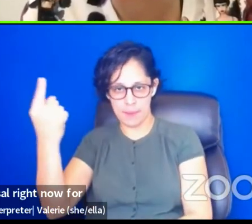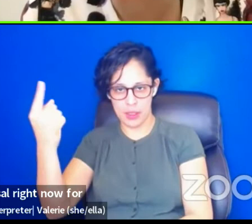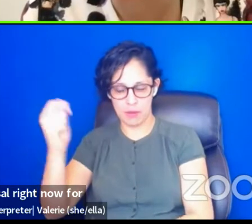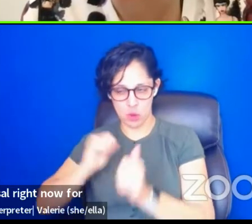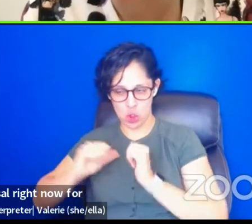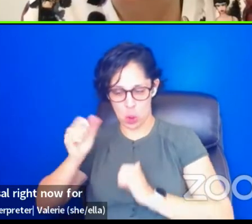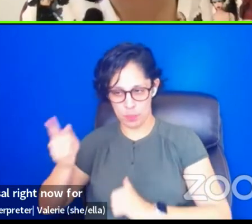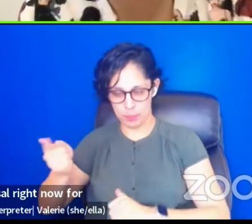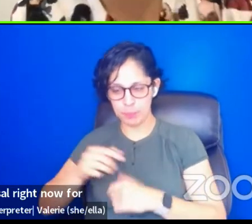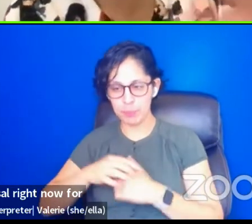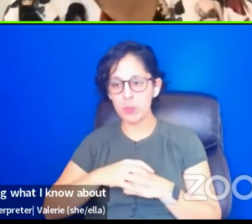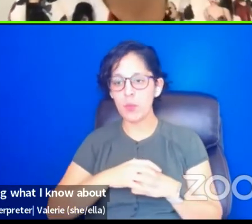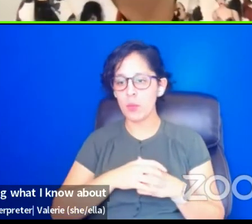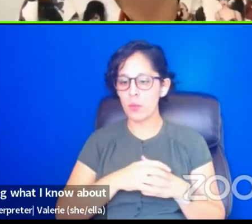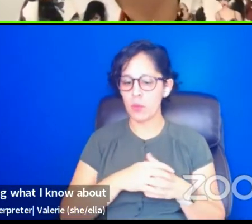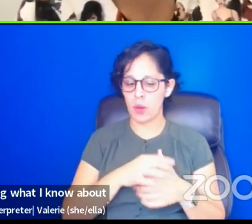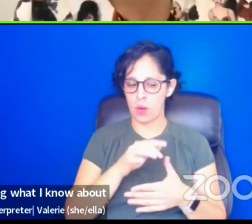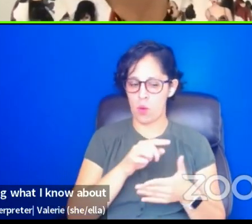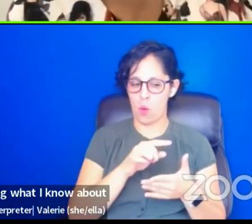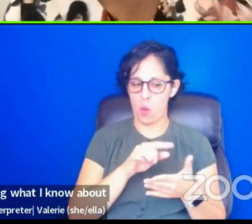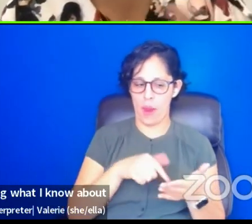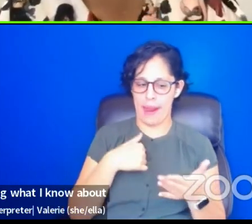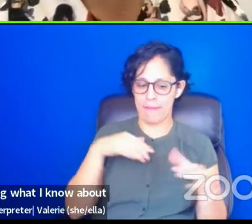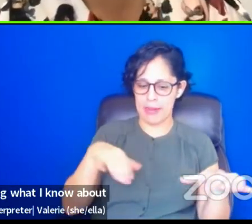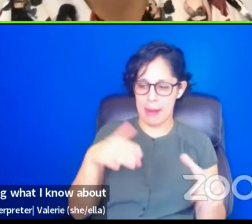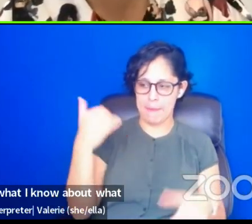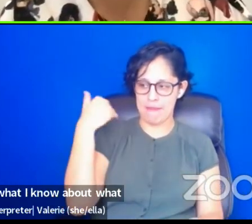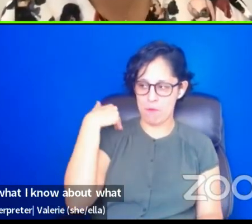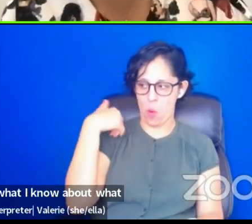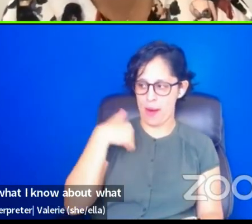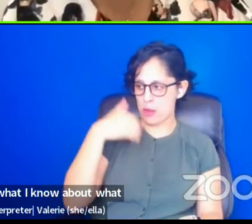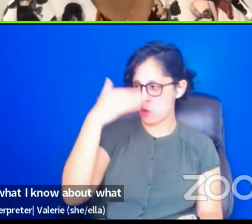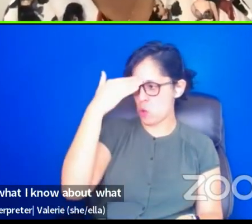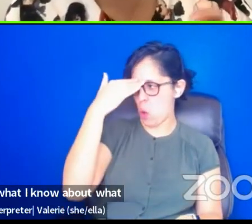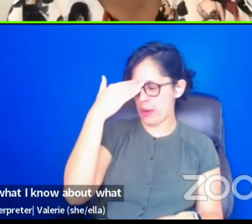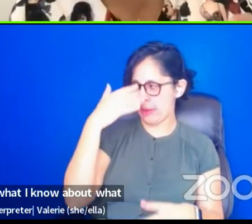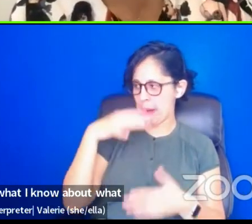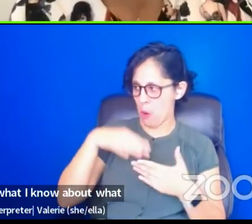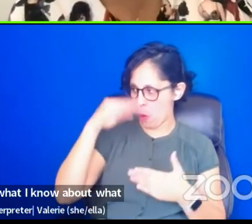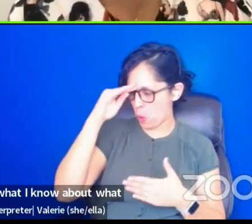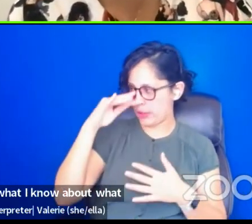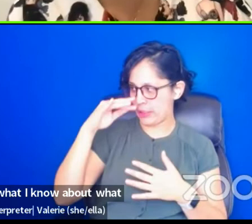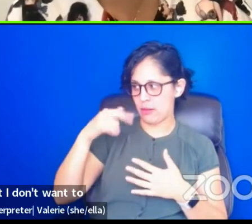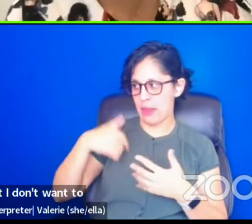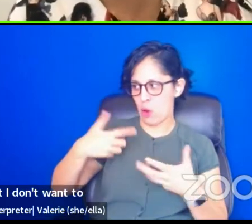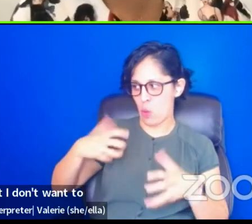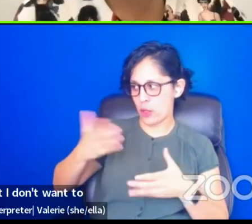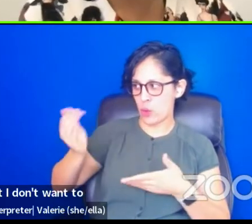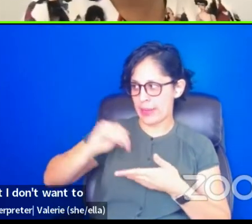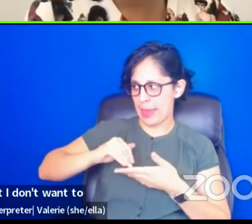know about what I've done in the past and what I don't want to duplicate and how I want to keep creating more space for myself.